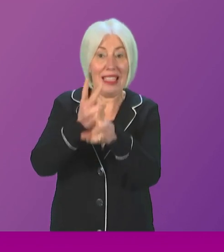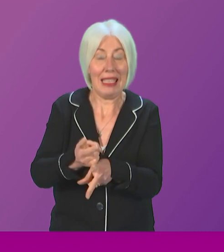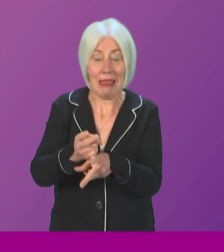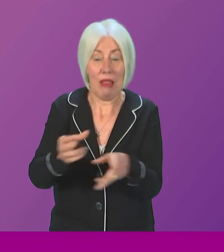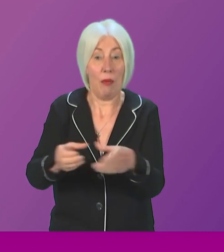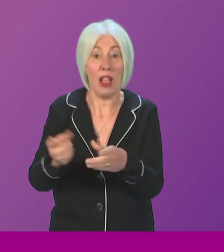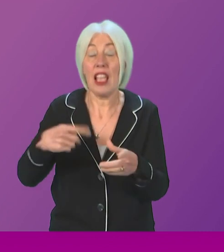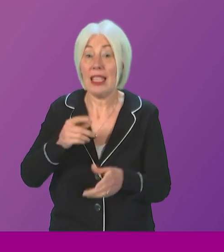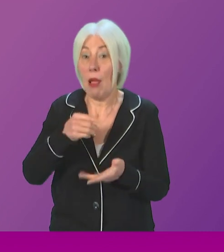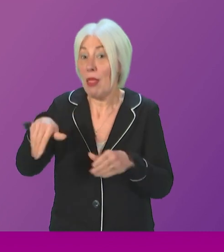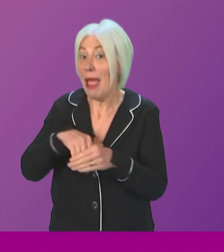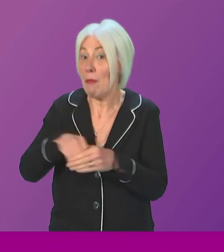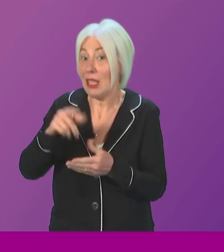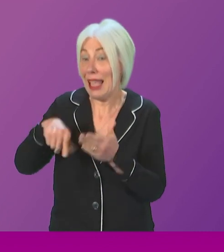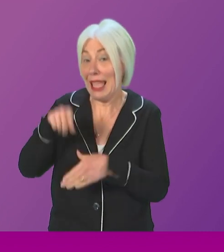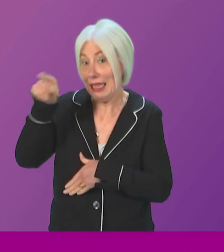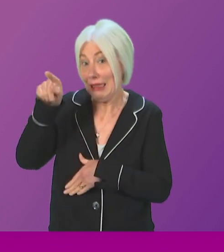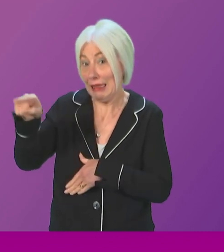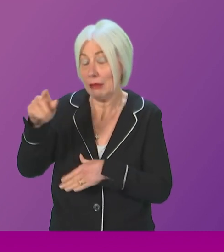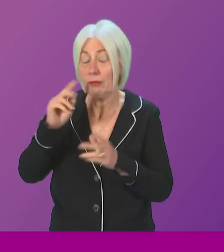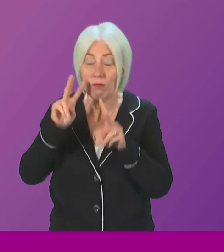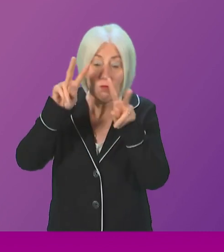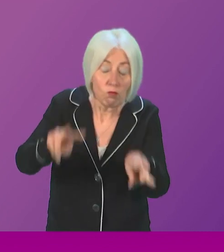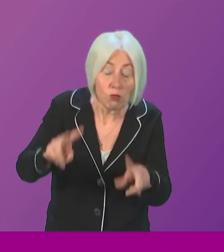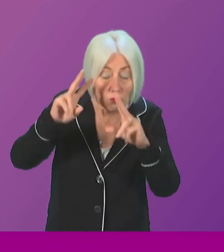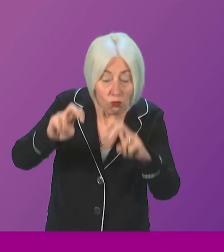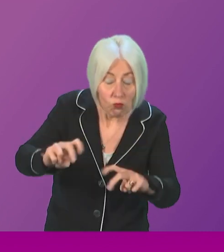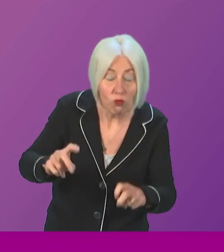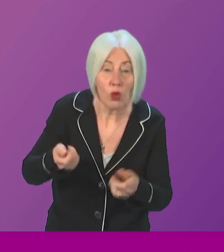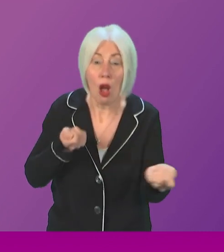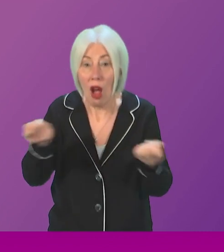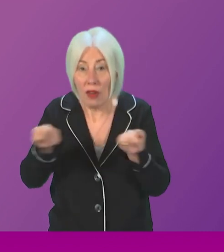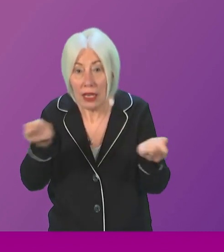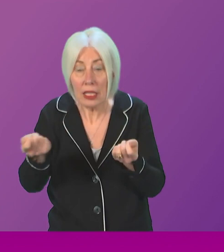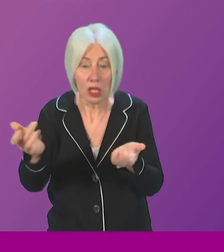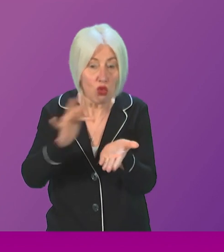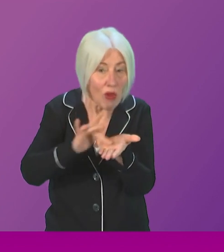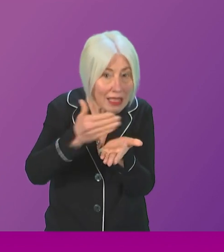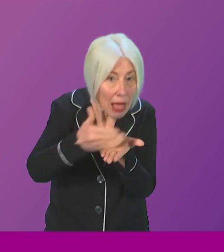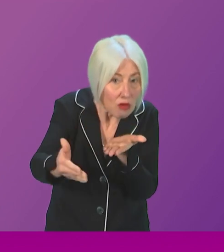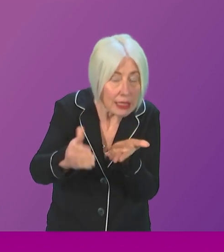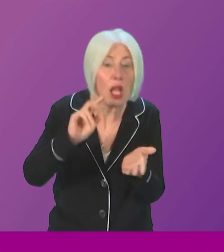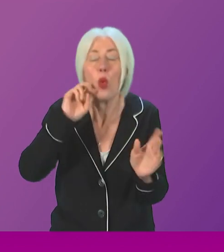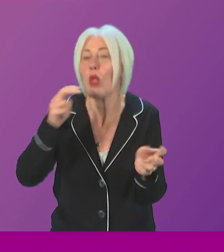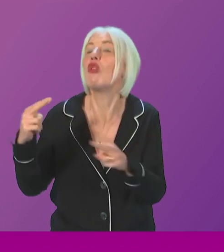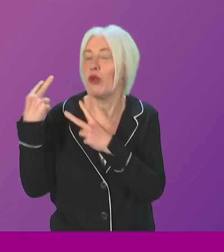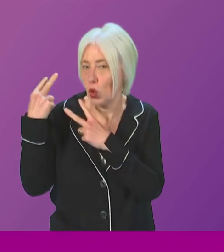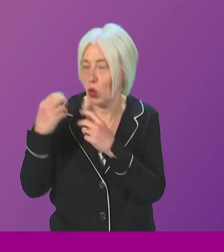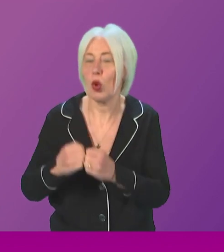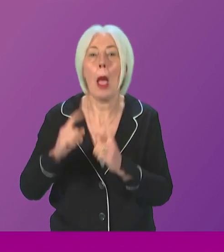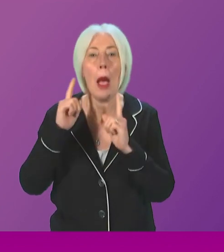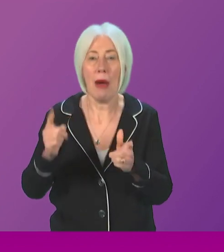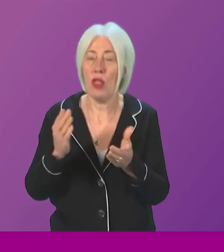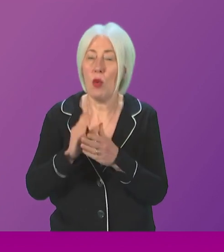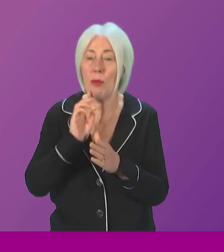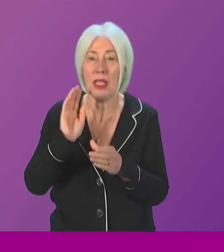members, to our review into transparency and governance. And not only into transparency and governance review, but one that has external